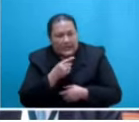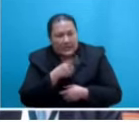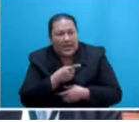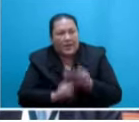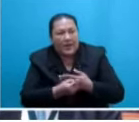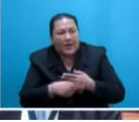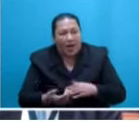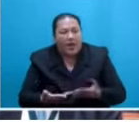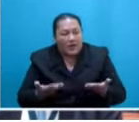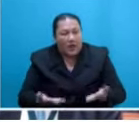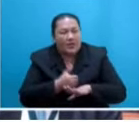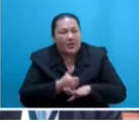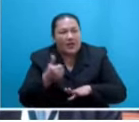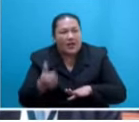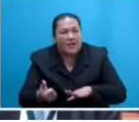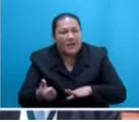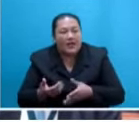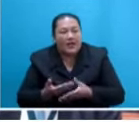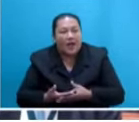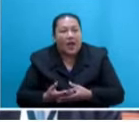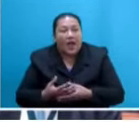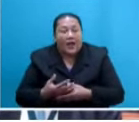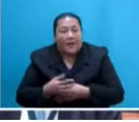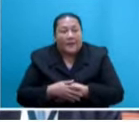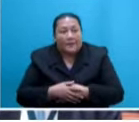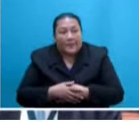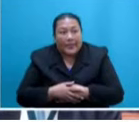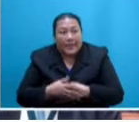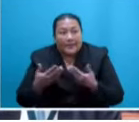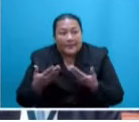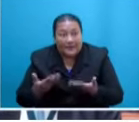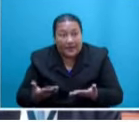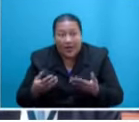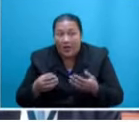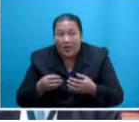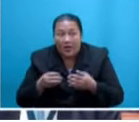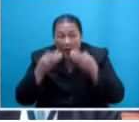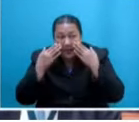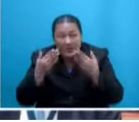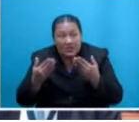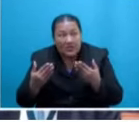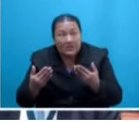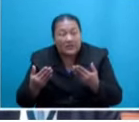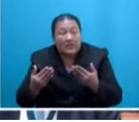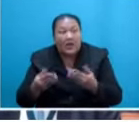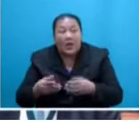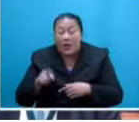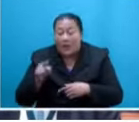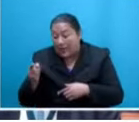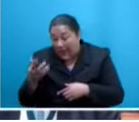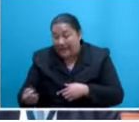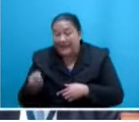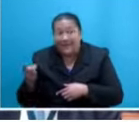have a mouthful to say and I seek the forbearance of this House for that matter. I note with appreciation the remark made by His Excellency, the President,